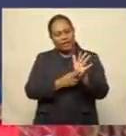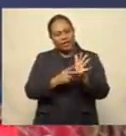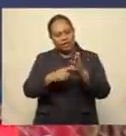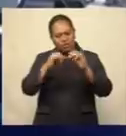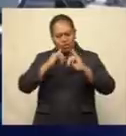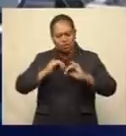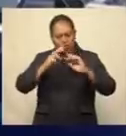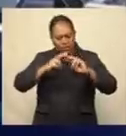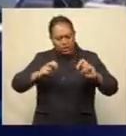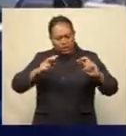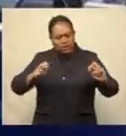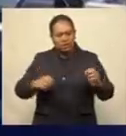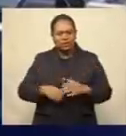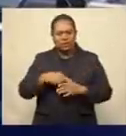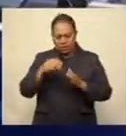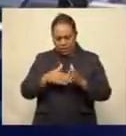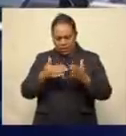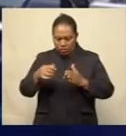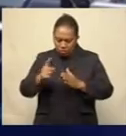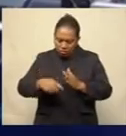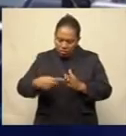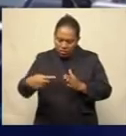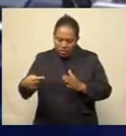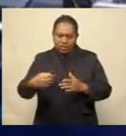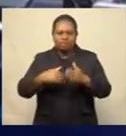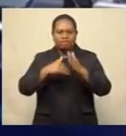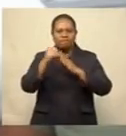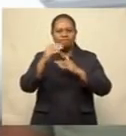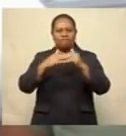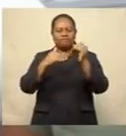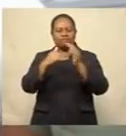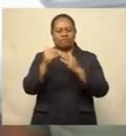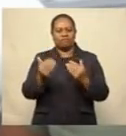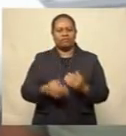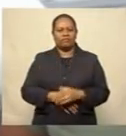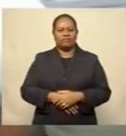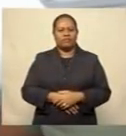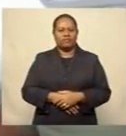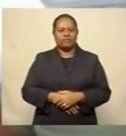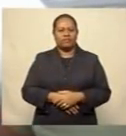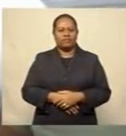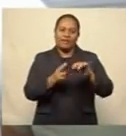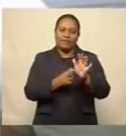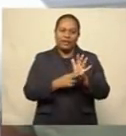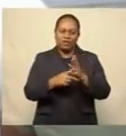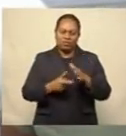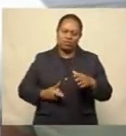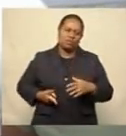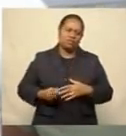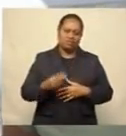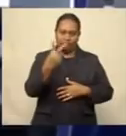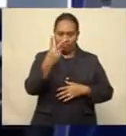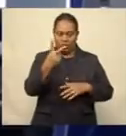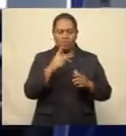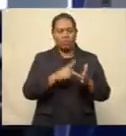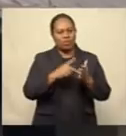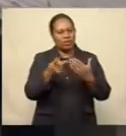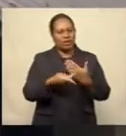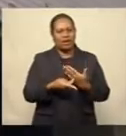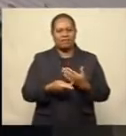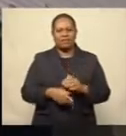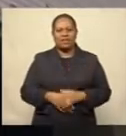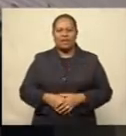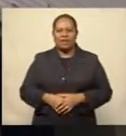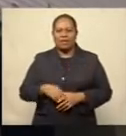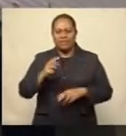excellence and will continue to build on these strengths. He adds FNU is able to launch the two programs despite the closure